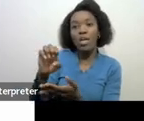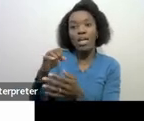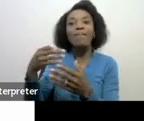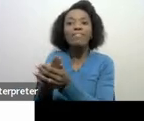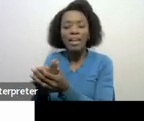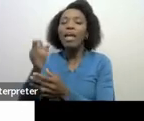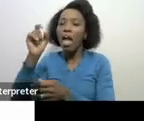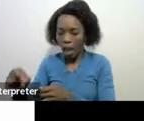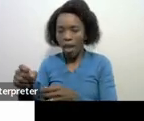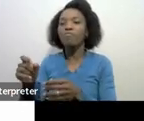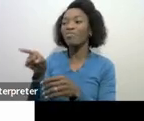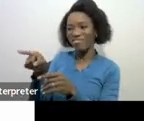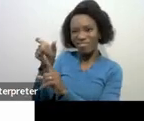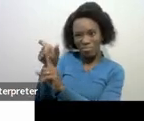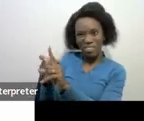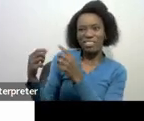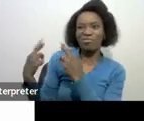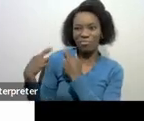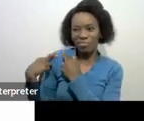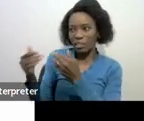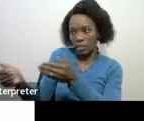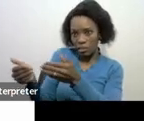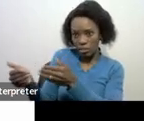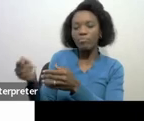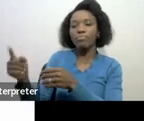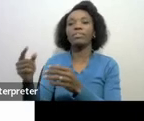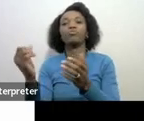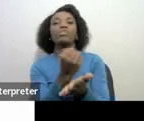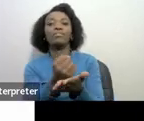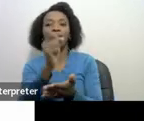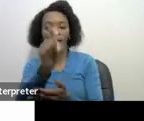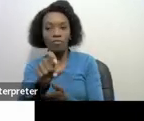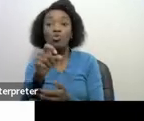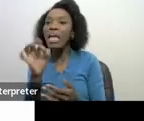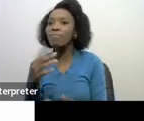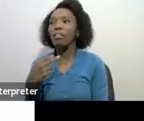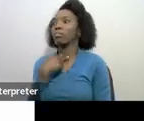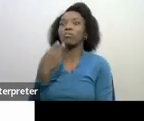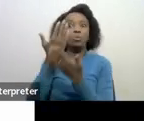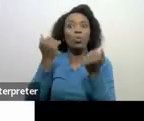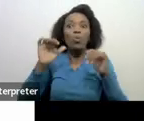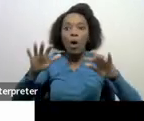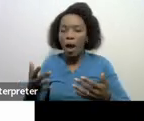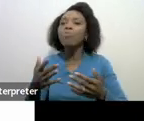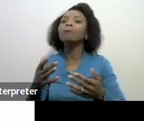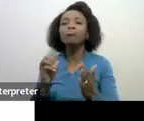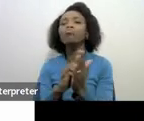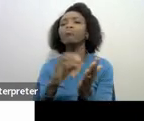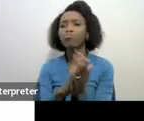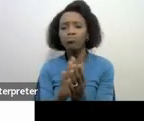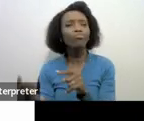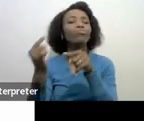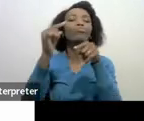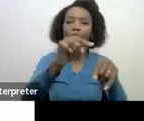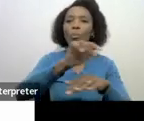for e-filing and then if any assistance is needed please book an appointment at the SASH to visit the SASH